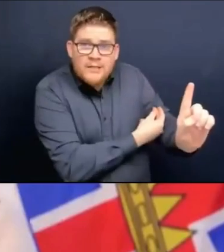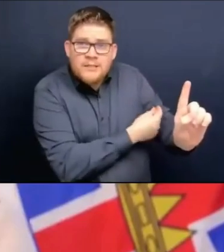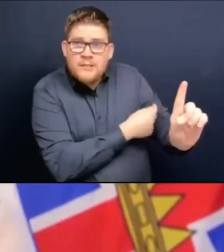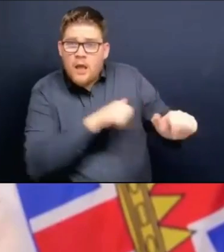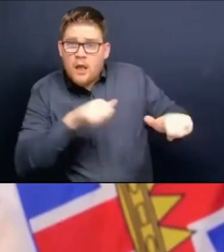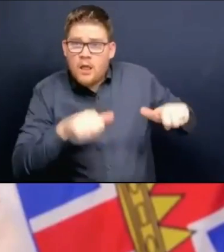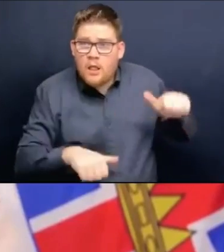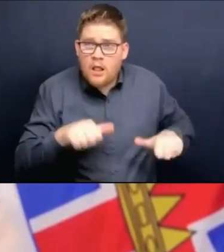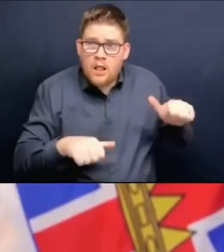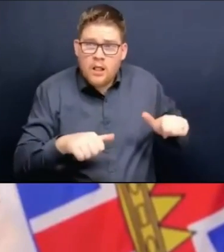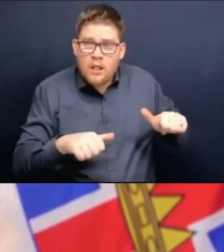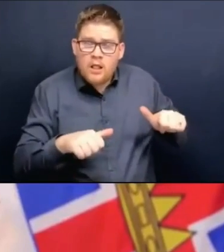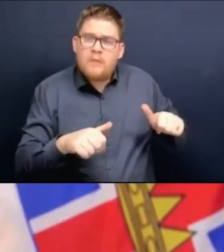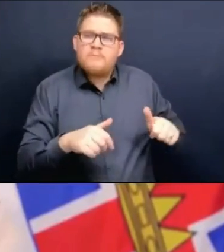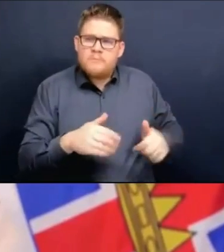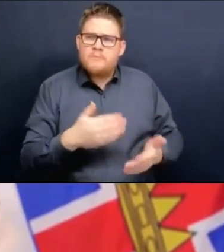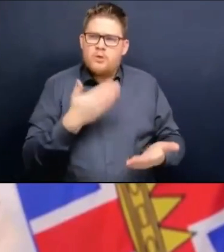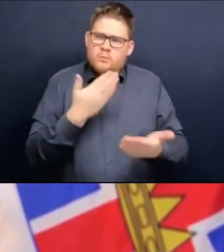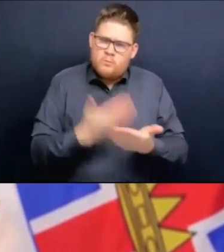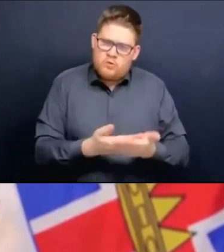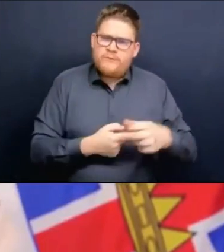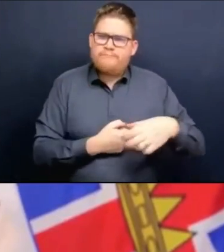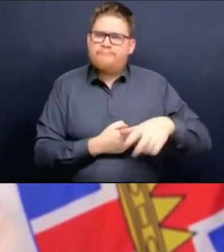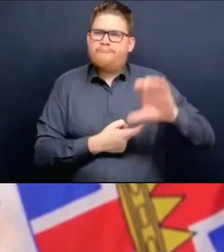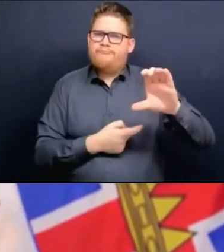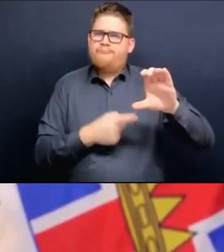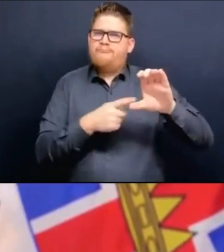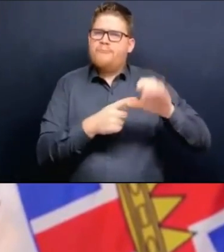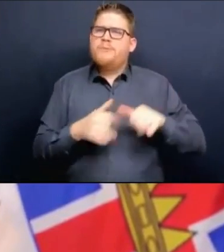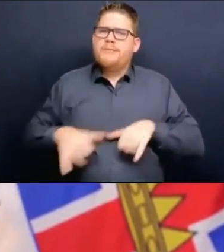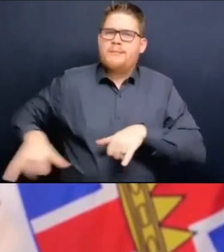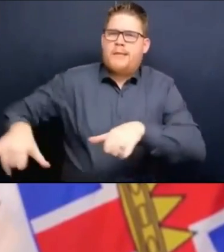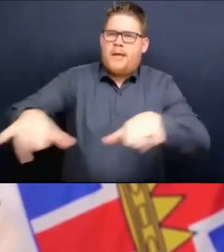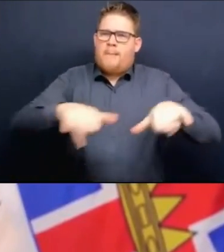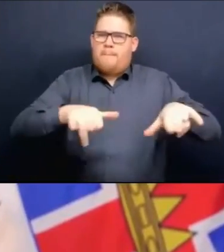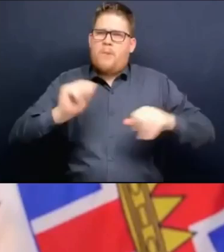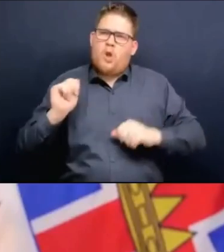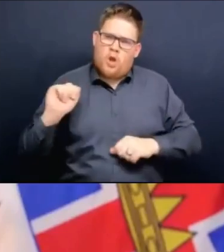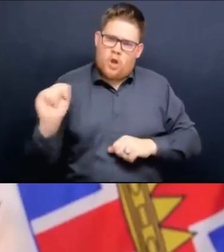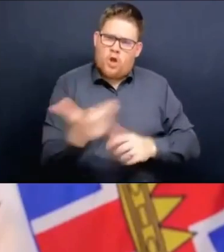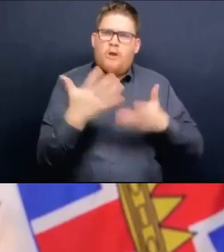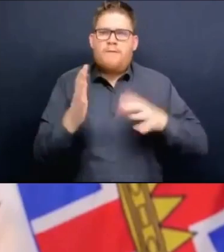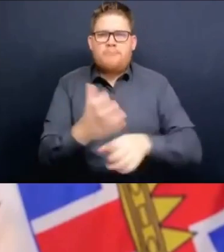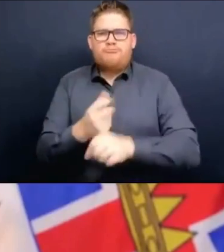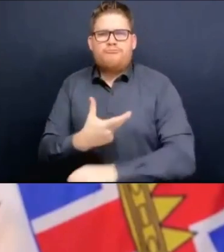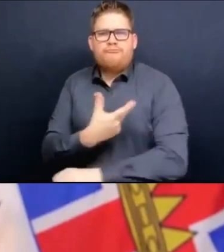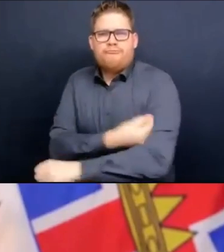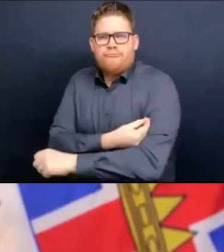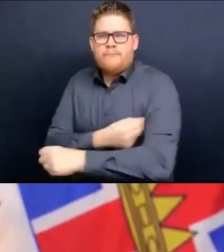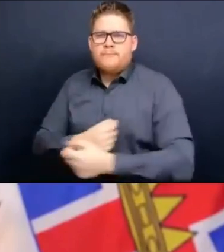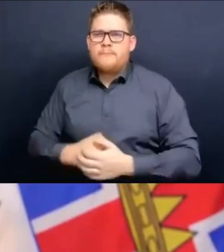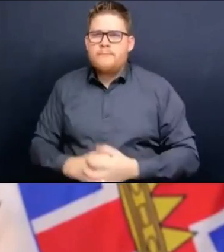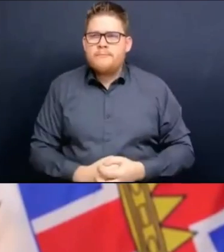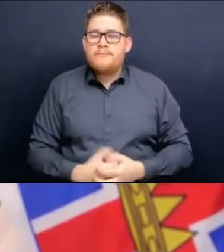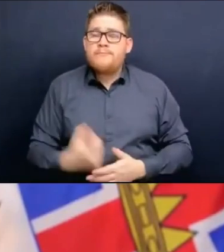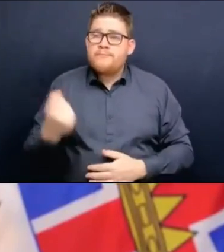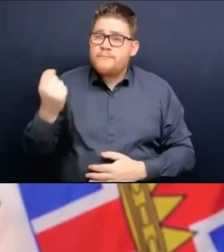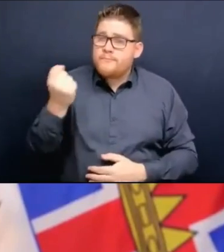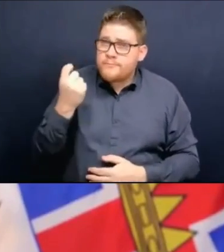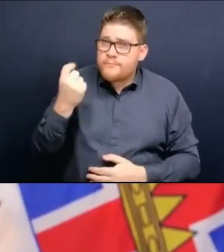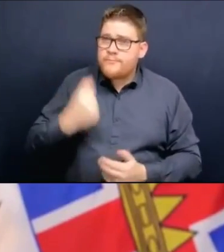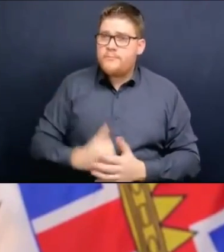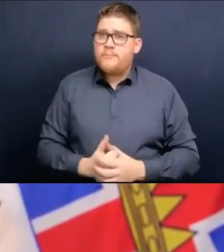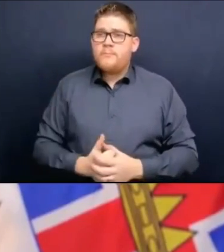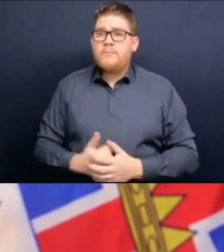important things. And what we've done is we have taken off restrictions on capacity limits, for example,